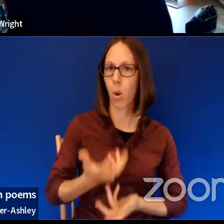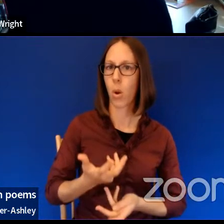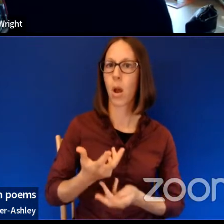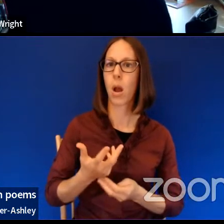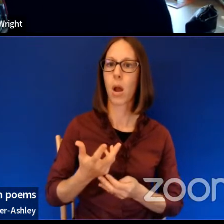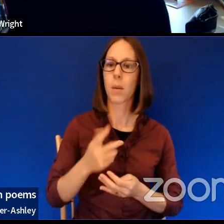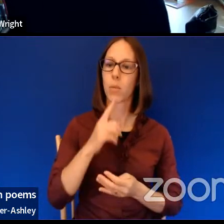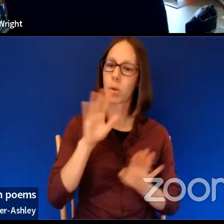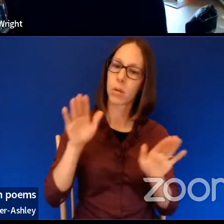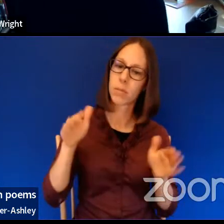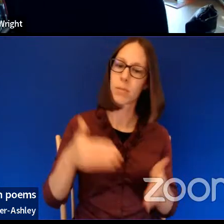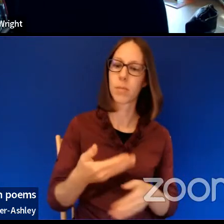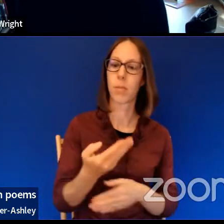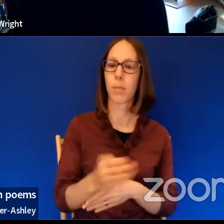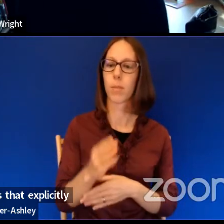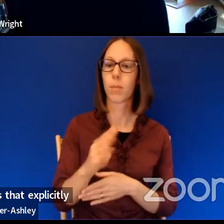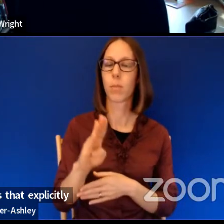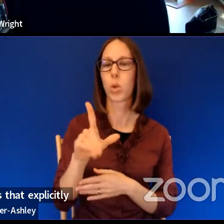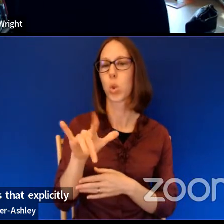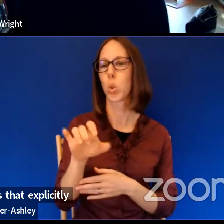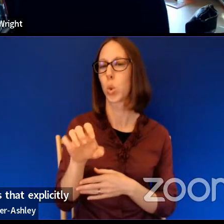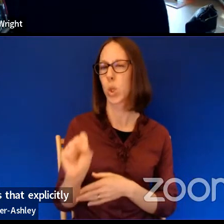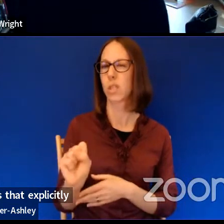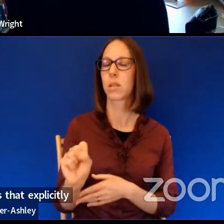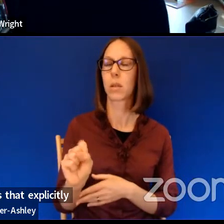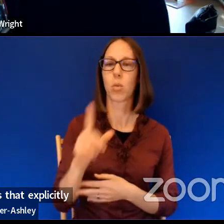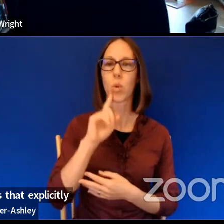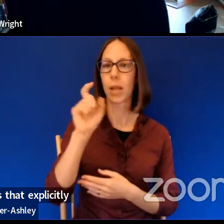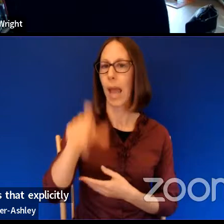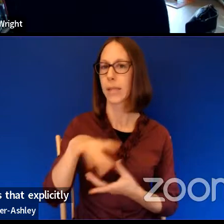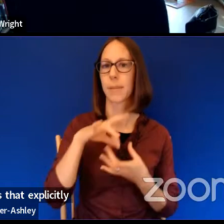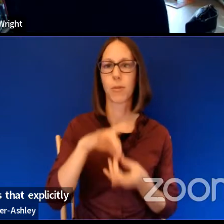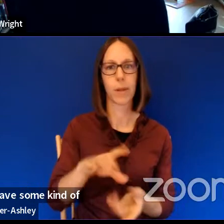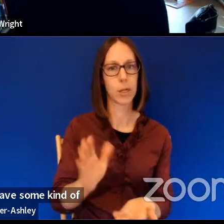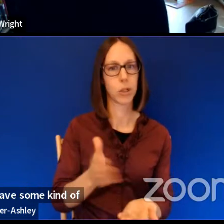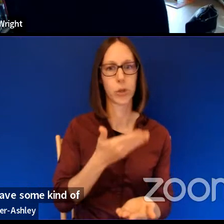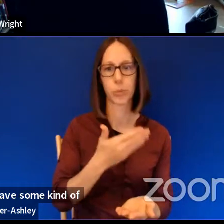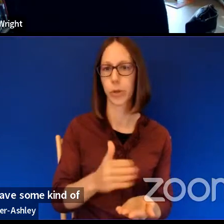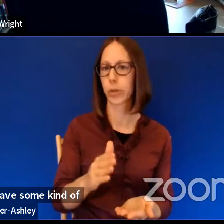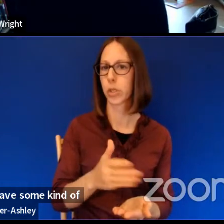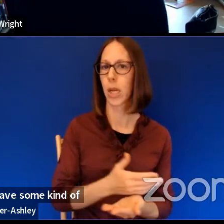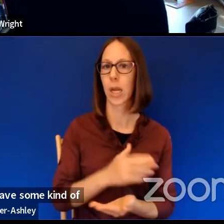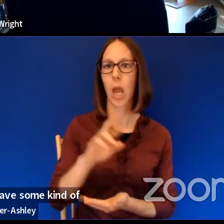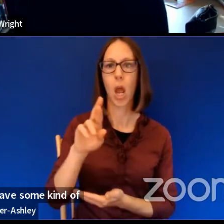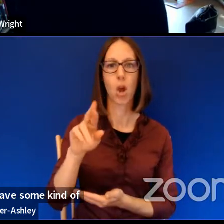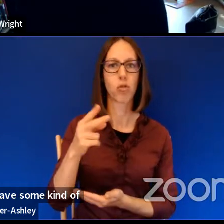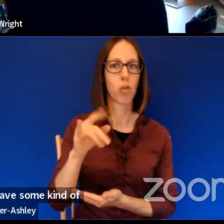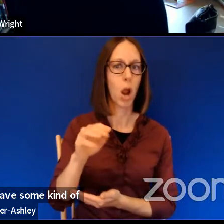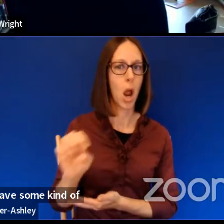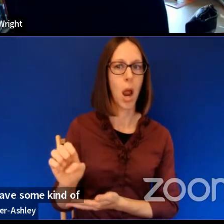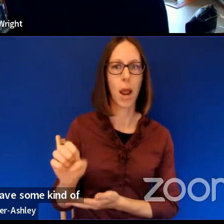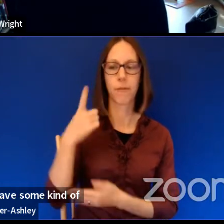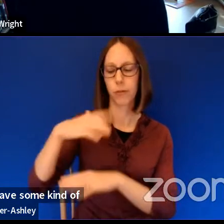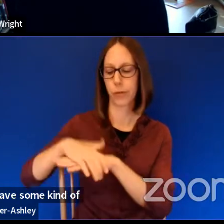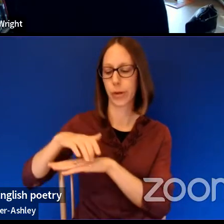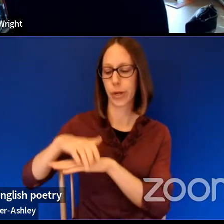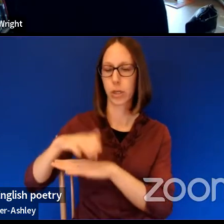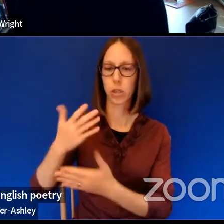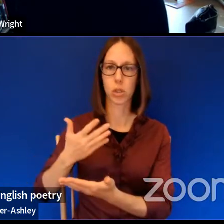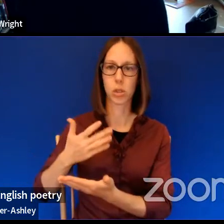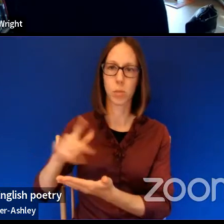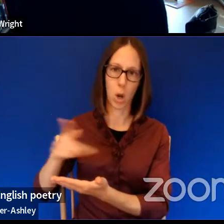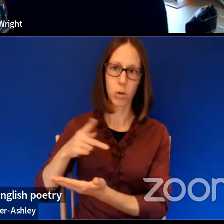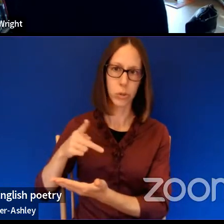the blues, um, they have to have some kind of musicality and rhyme is one way in English poetry that we do that.